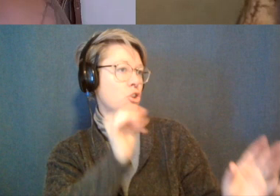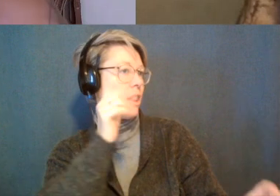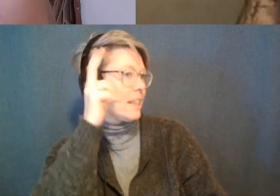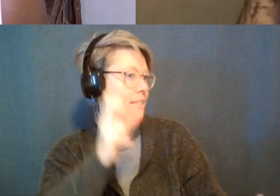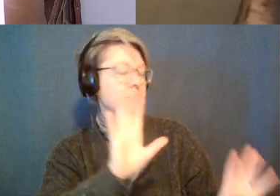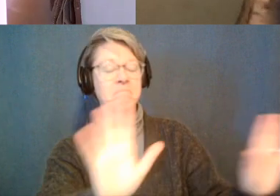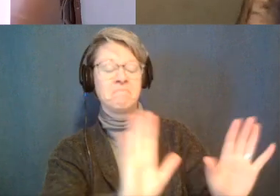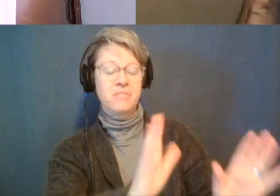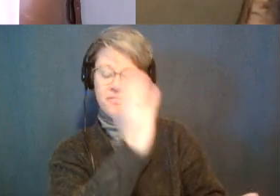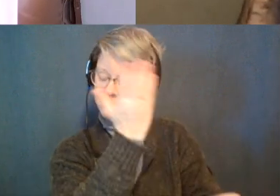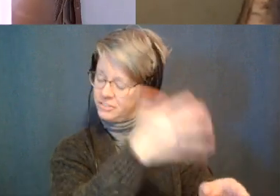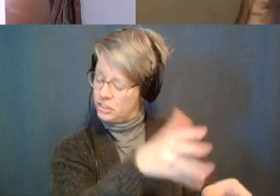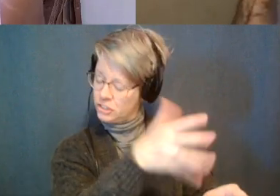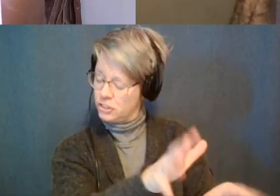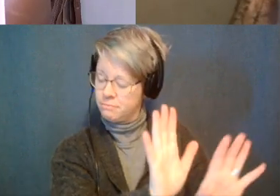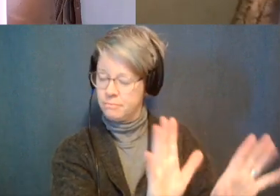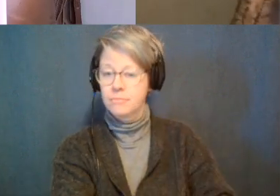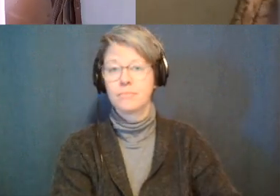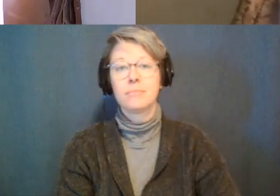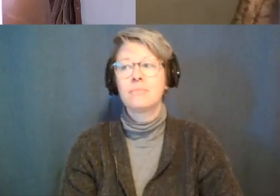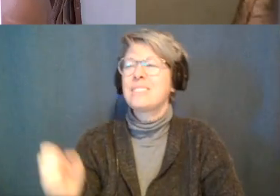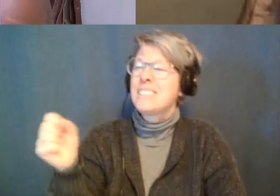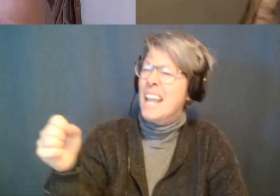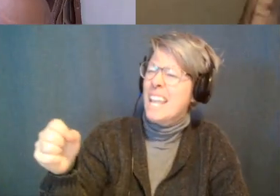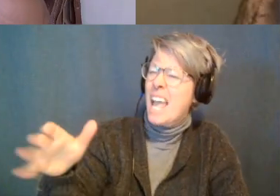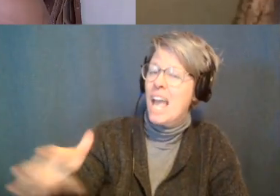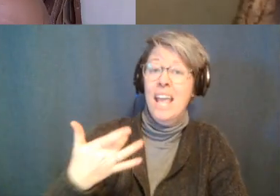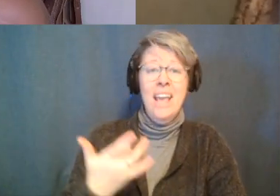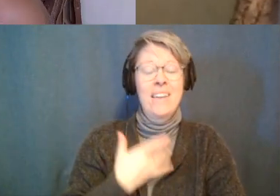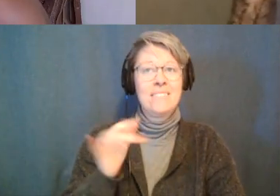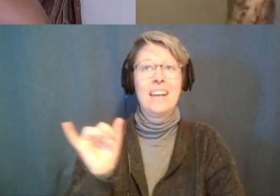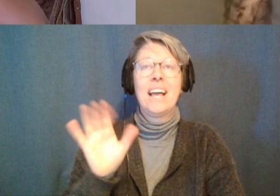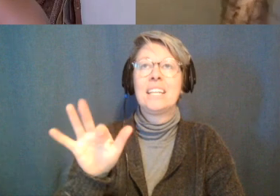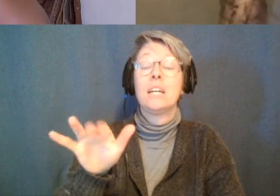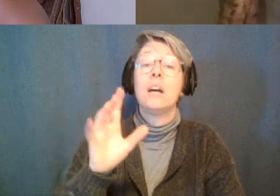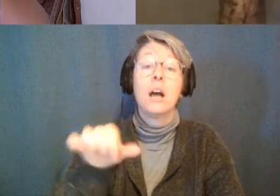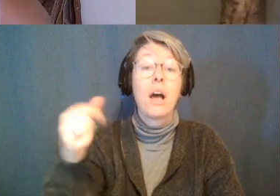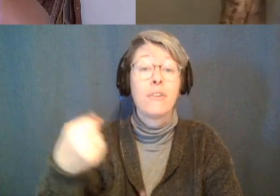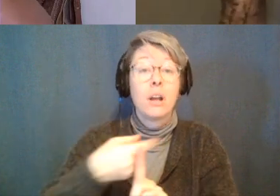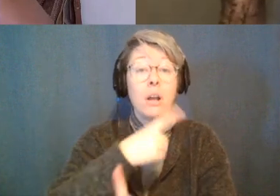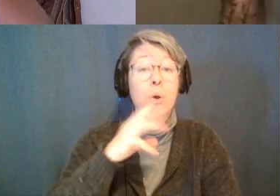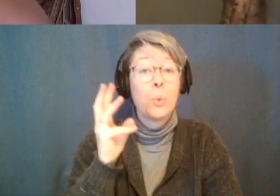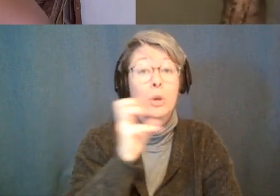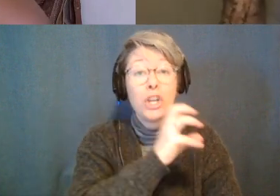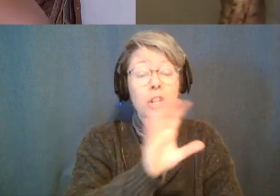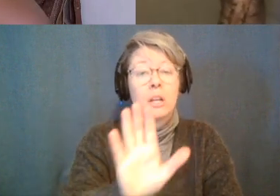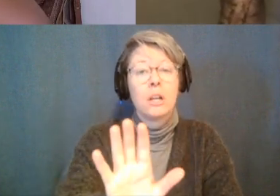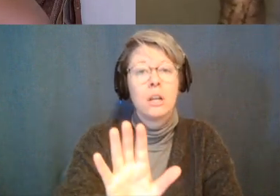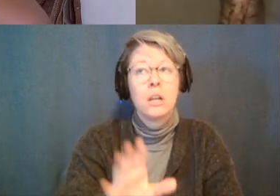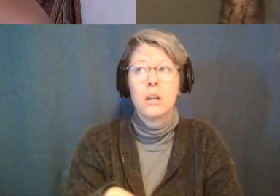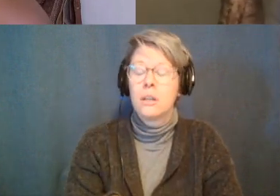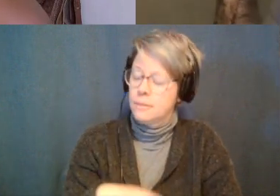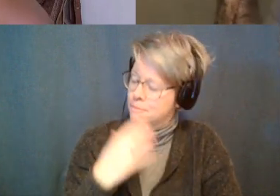and i find that another thing that is so weird is we get so many people